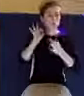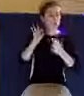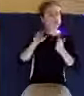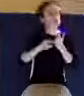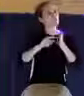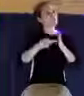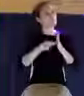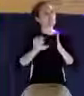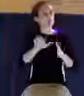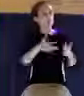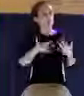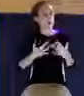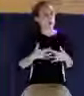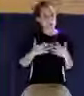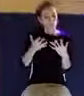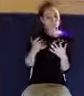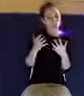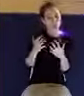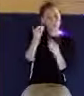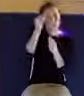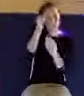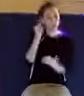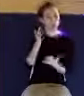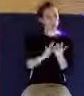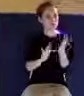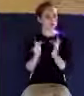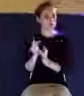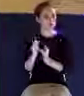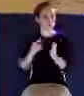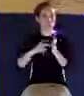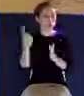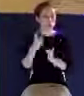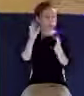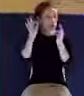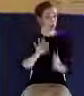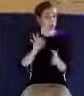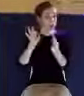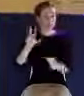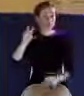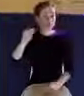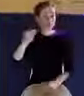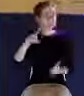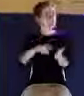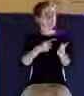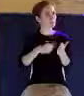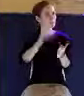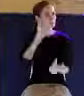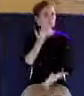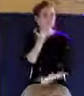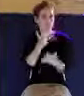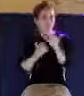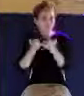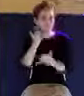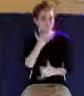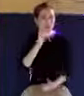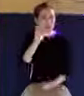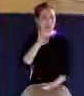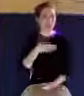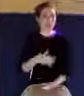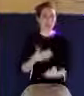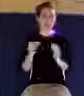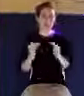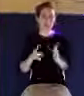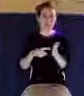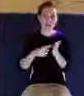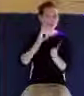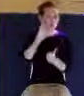Jesus. Does that mean we do it perfectly? No. There's going to be times when we don't obey him the way we should. There's going to be times when